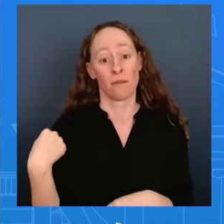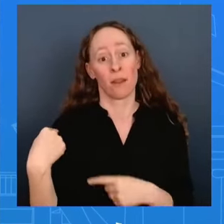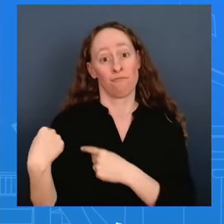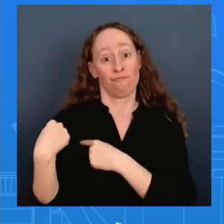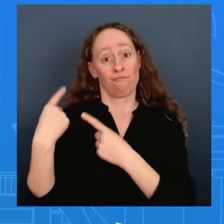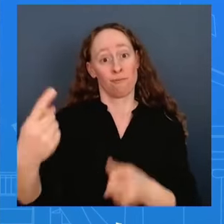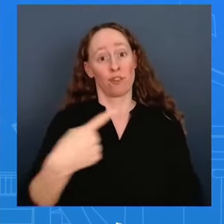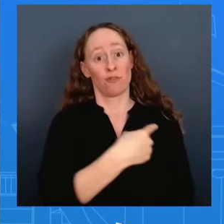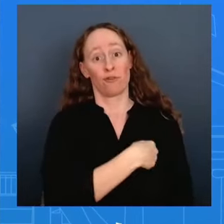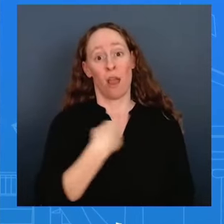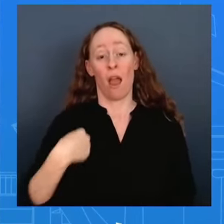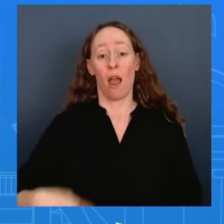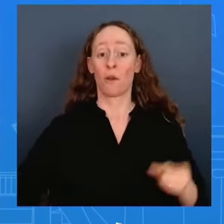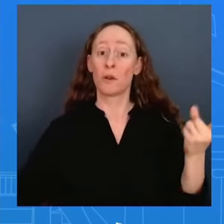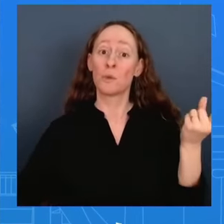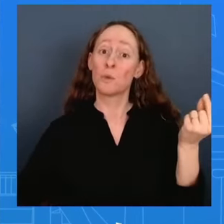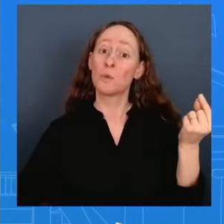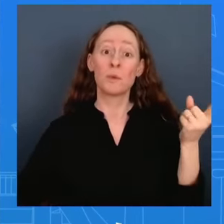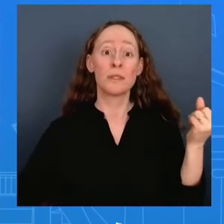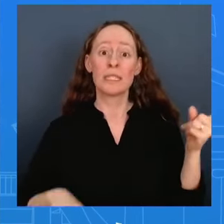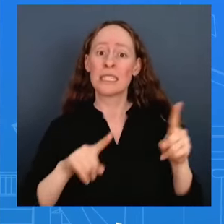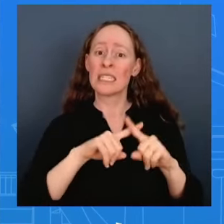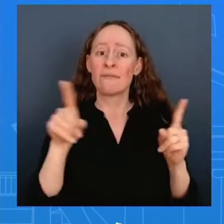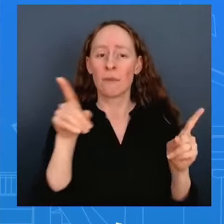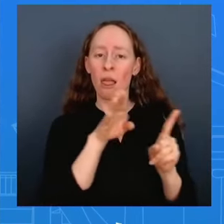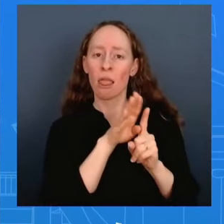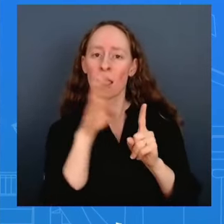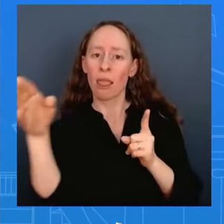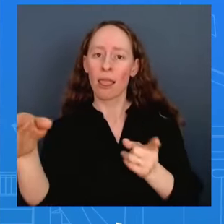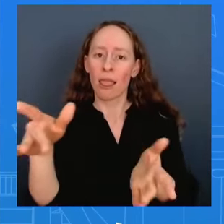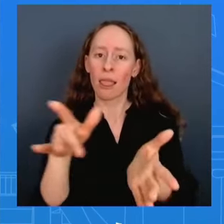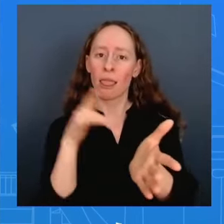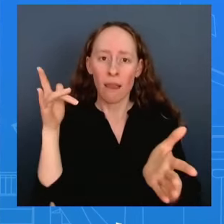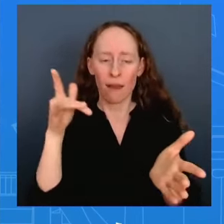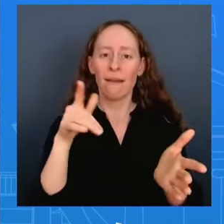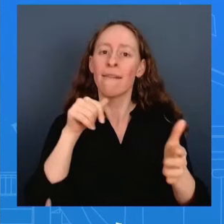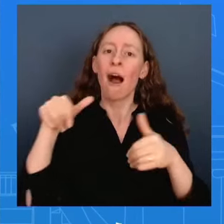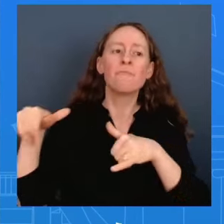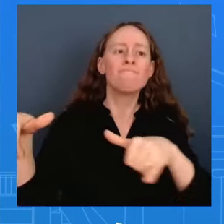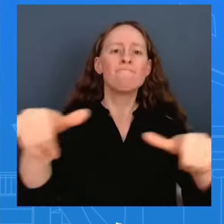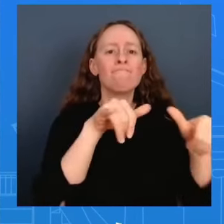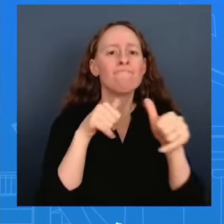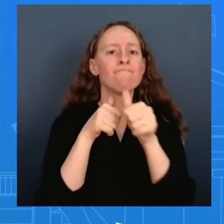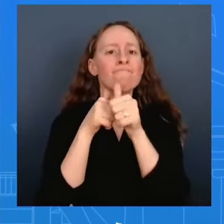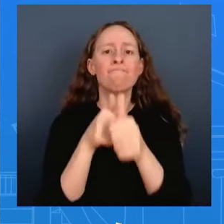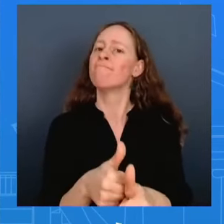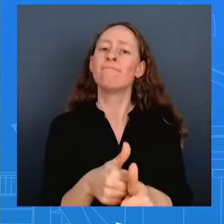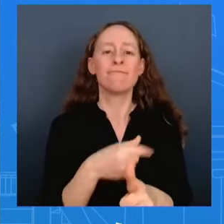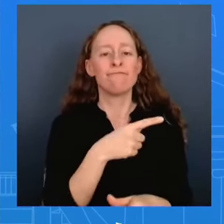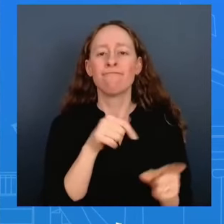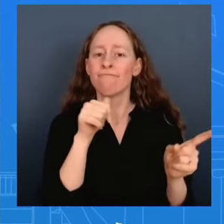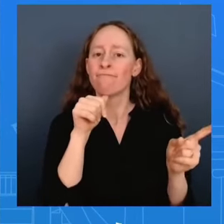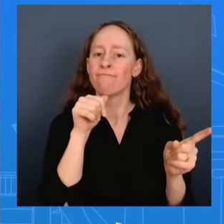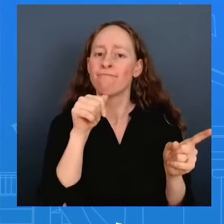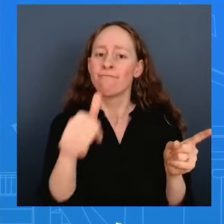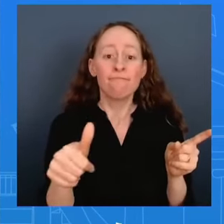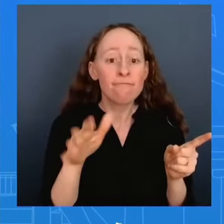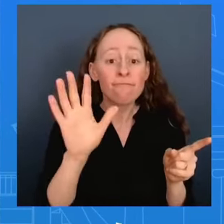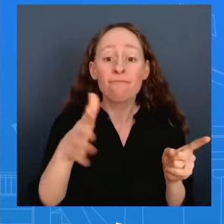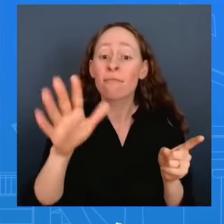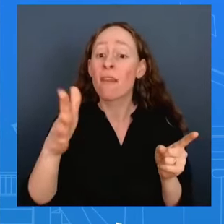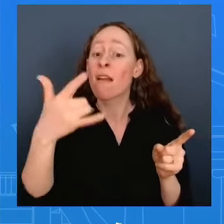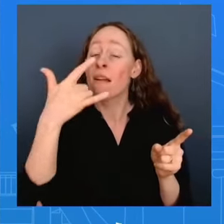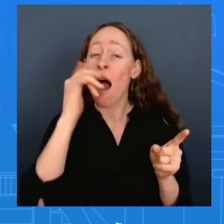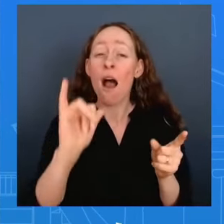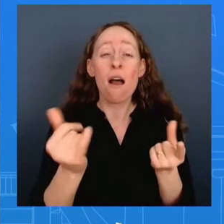unfair and anti-competitive economic practices those unfair practices include forced